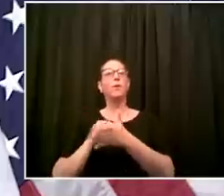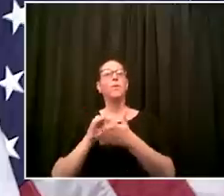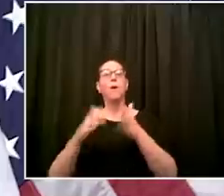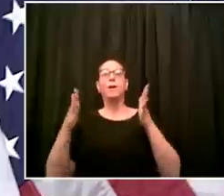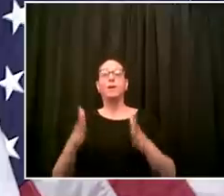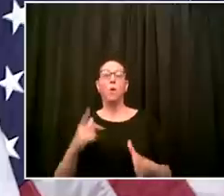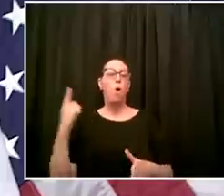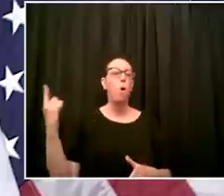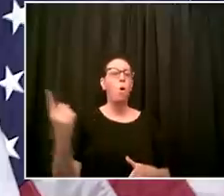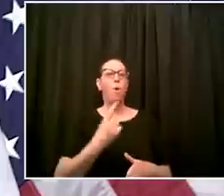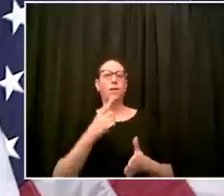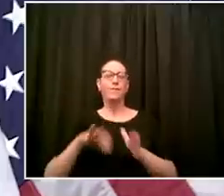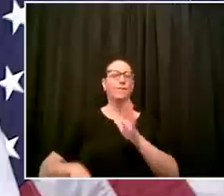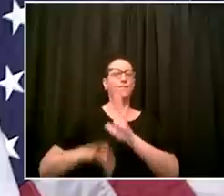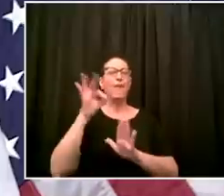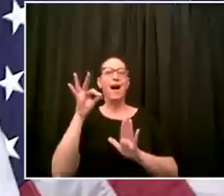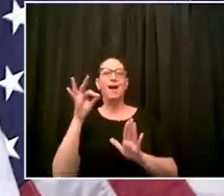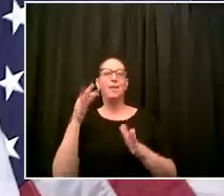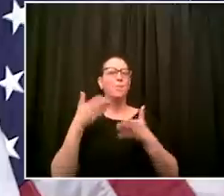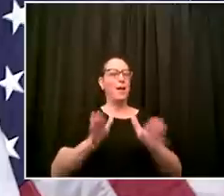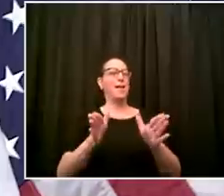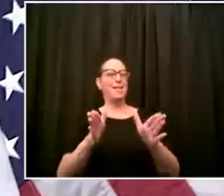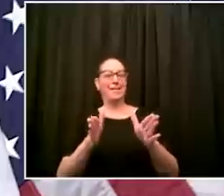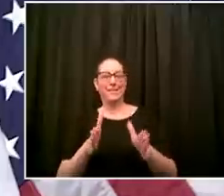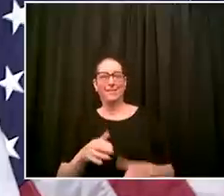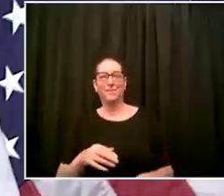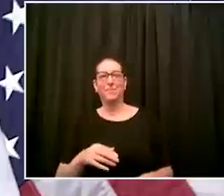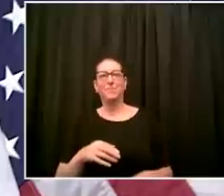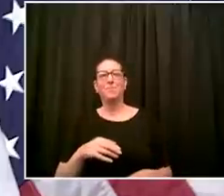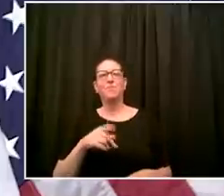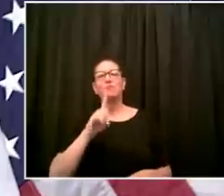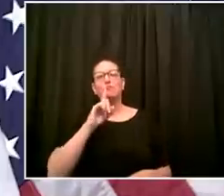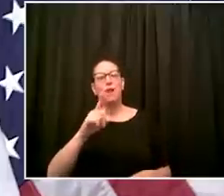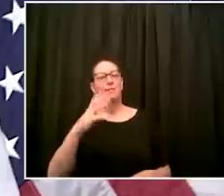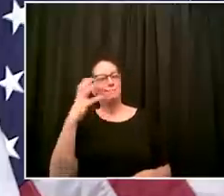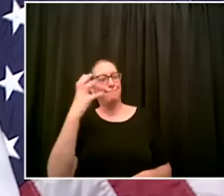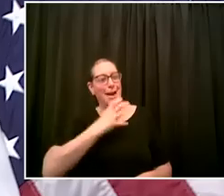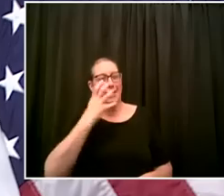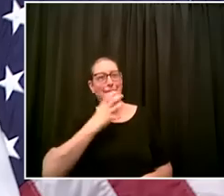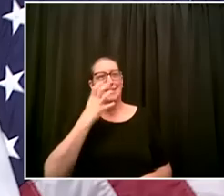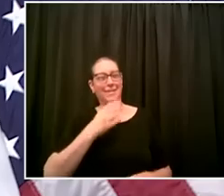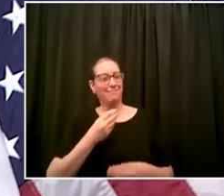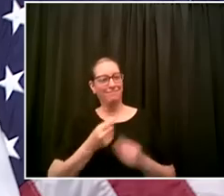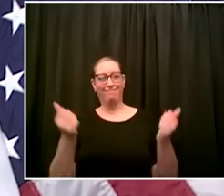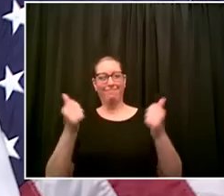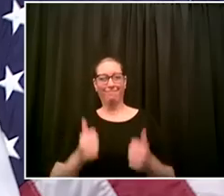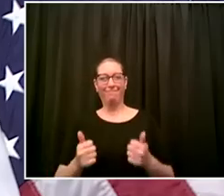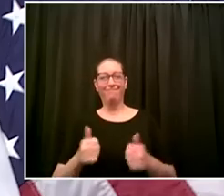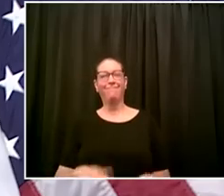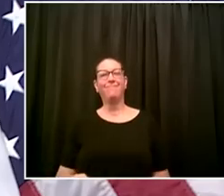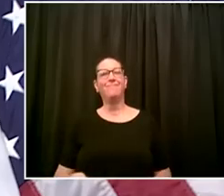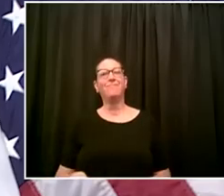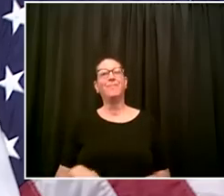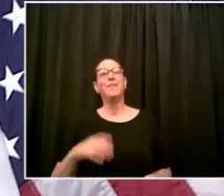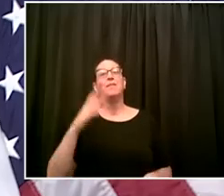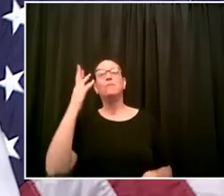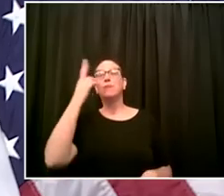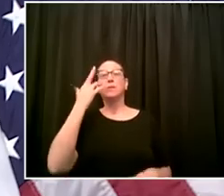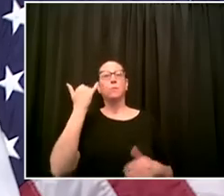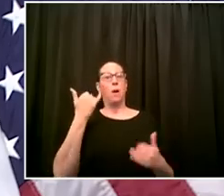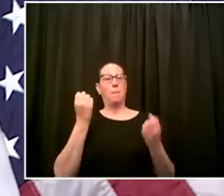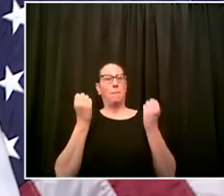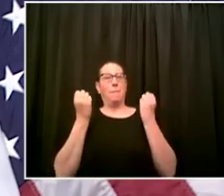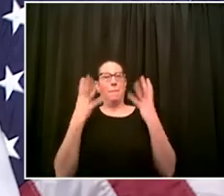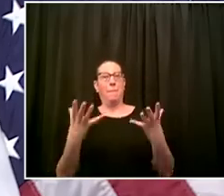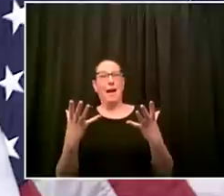spirit it's actually a very beautiful thing and there's a reason why this place is filled with talented people and people with so much drive and